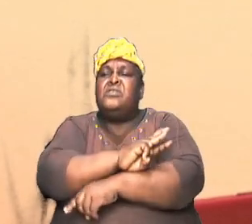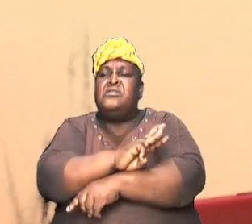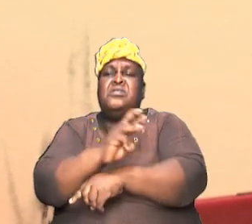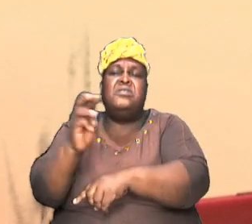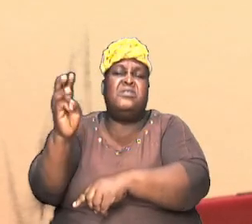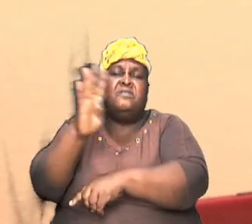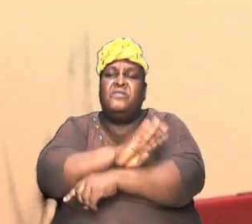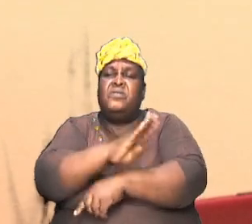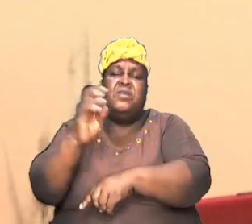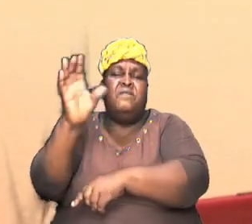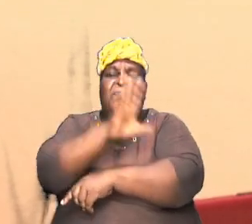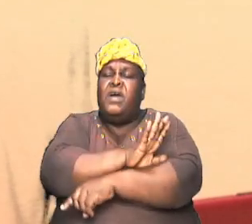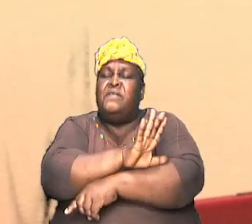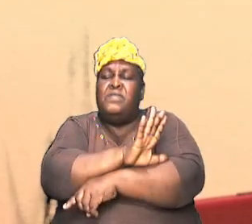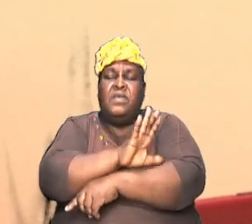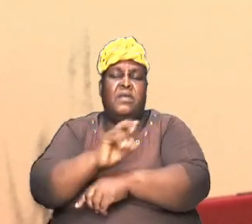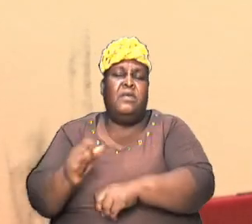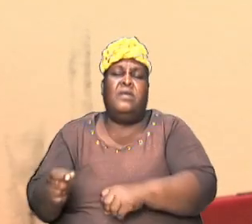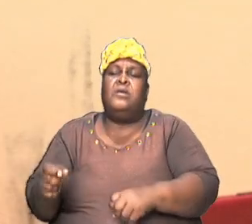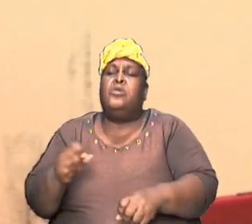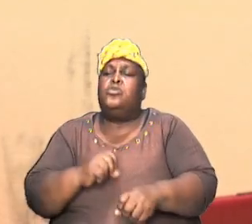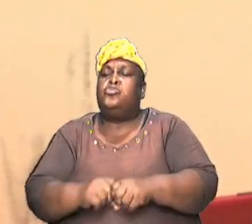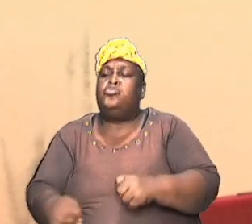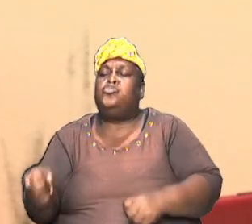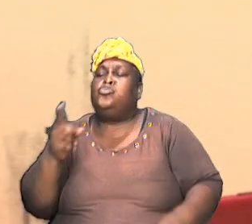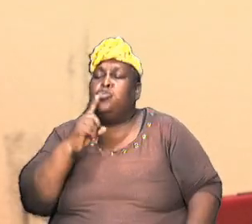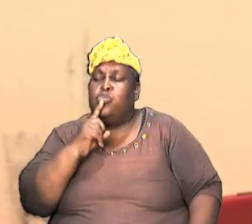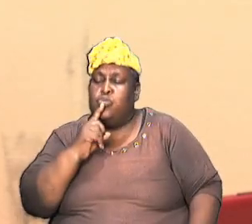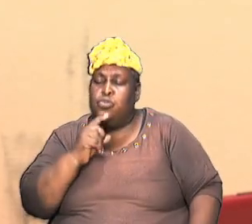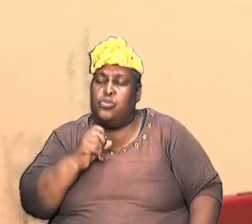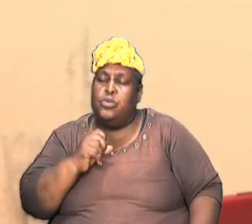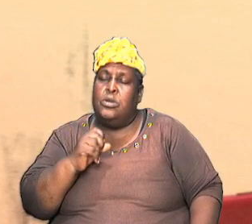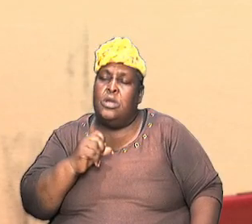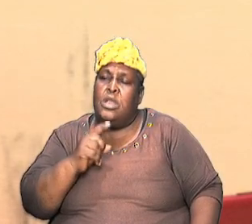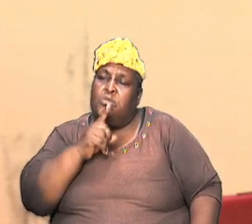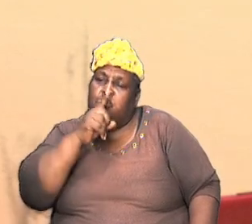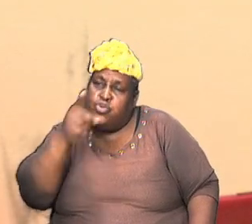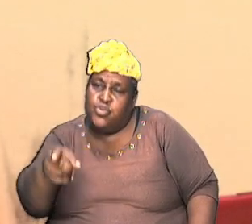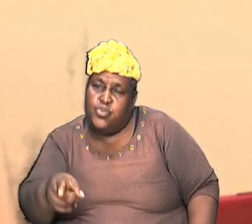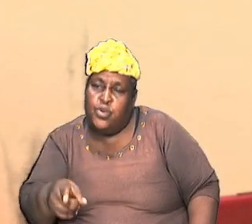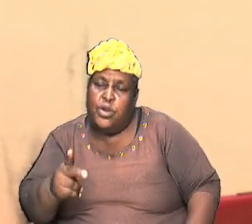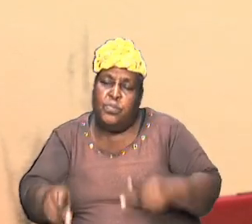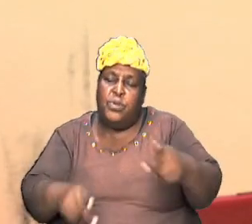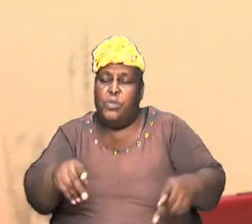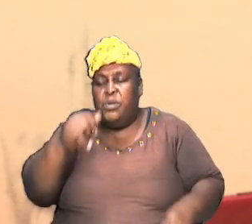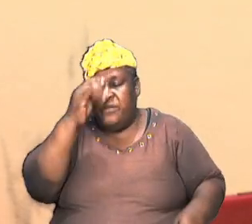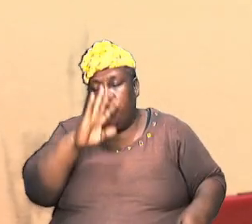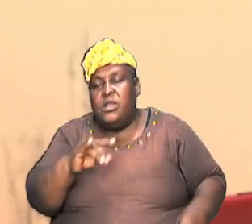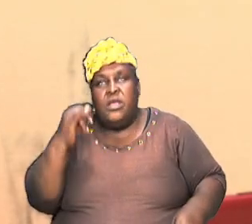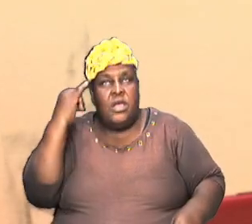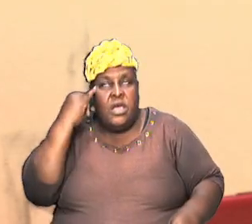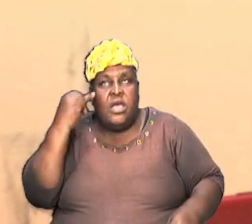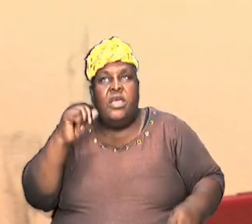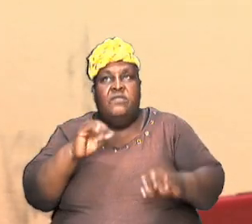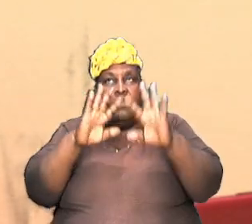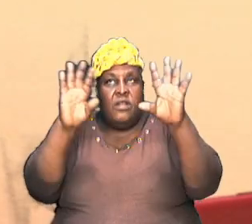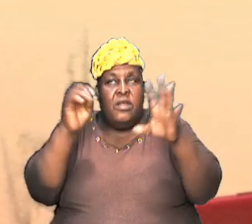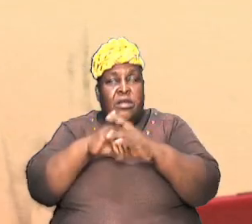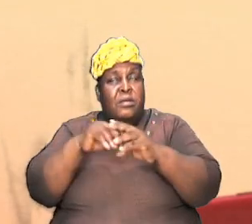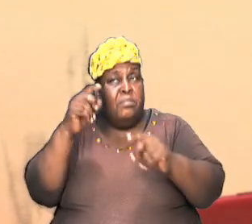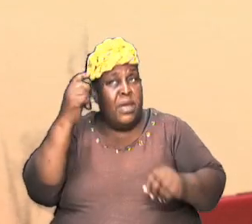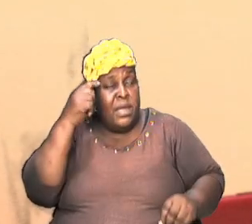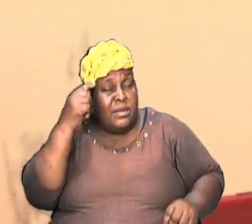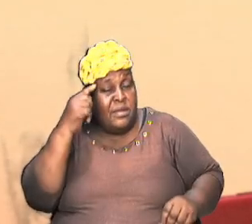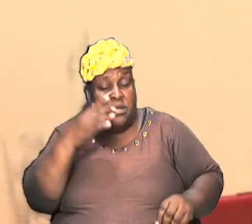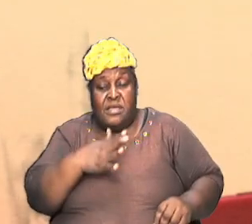they were in fact so and I guarantee you saints of God if we are clear in our minds if